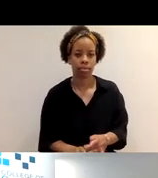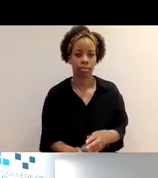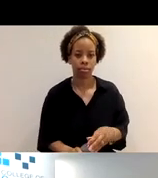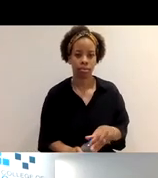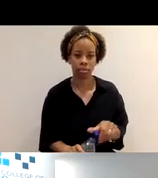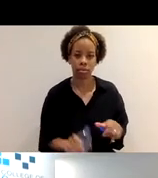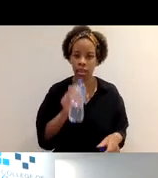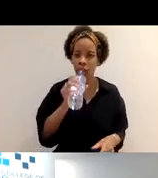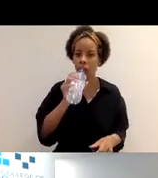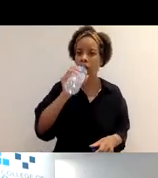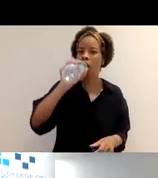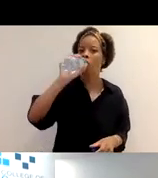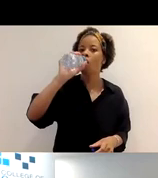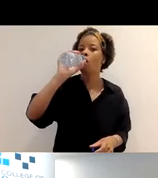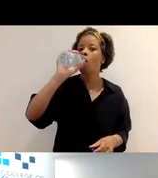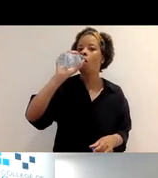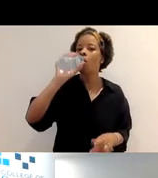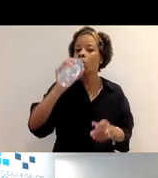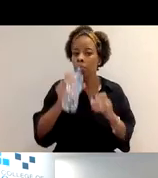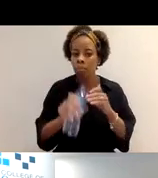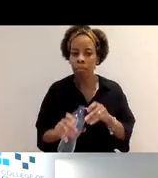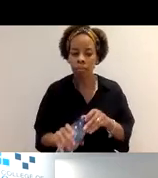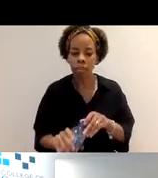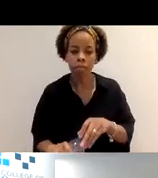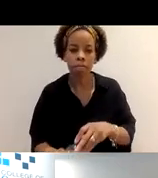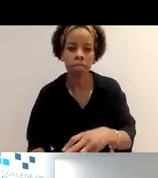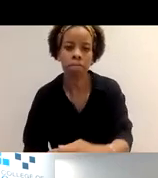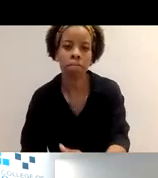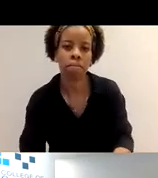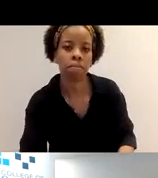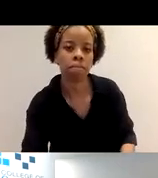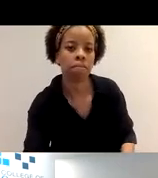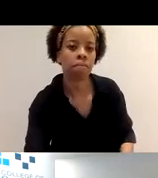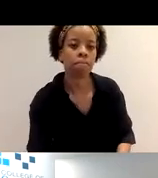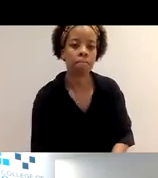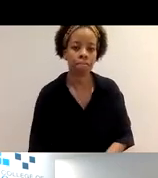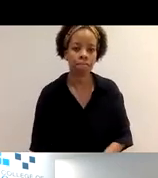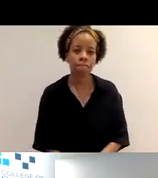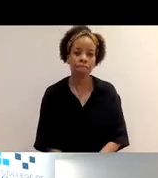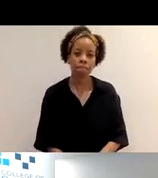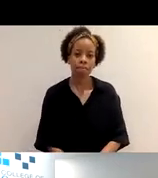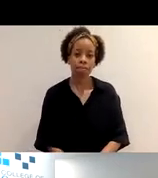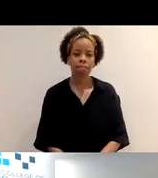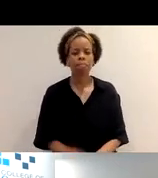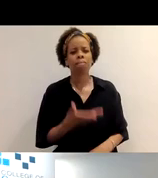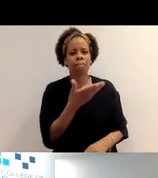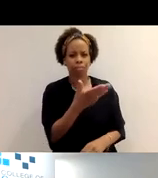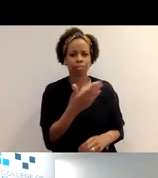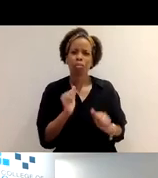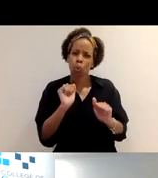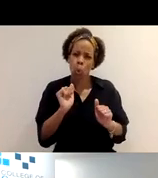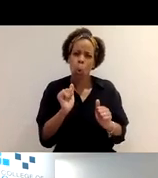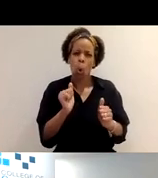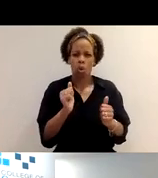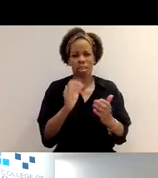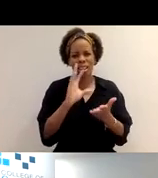So this is how it will come out. Obviously your download is likely to be a lot more detailed than mine.